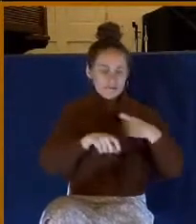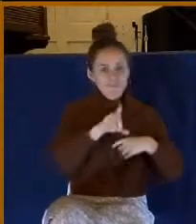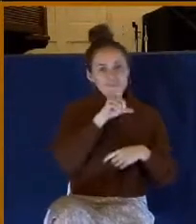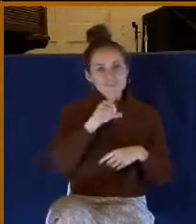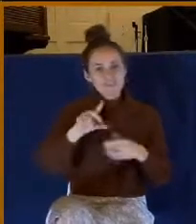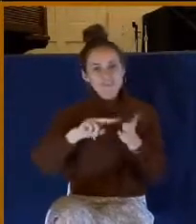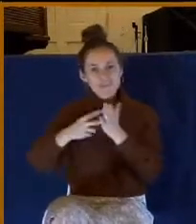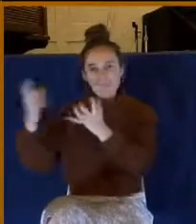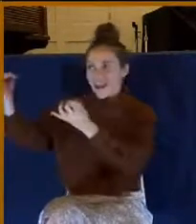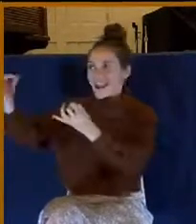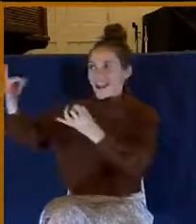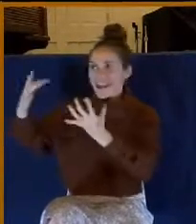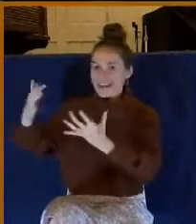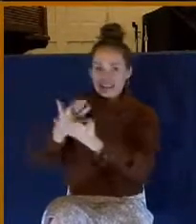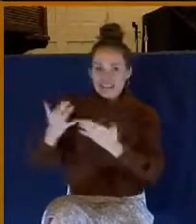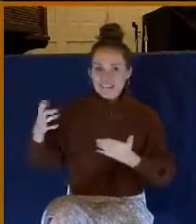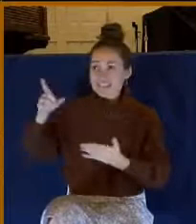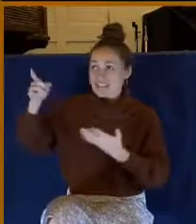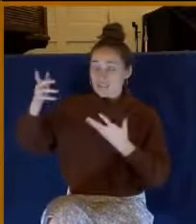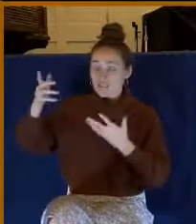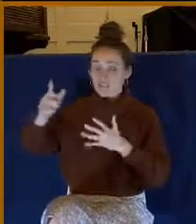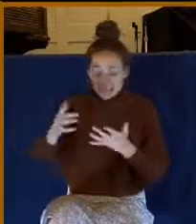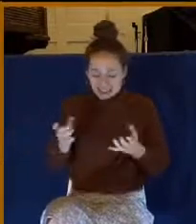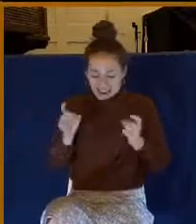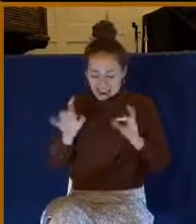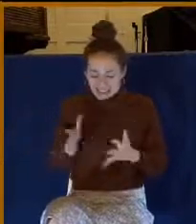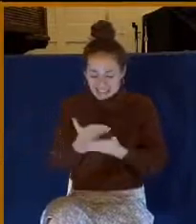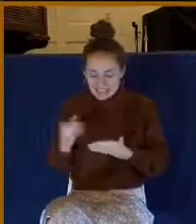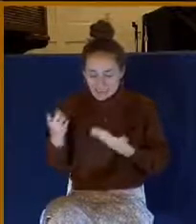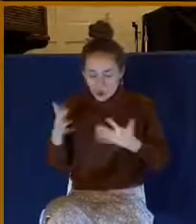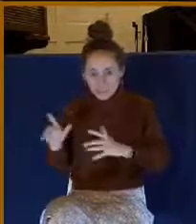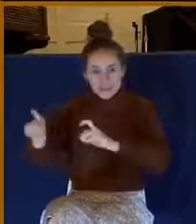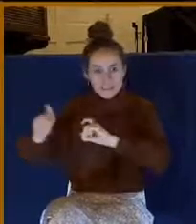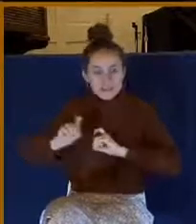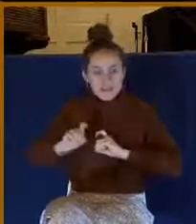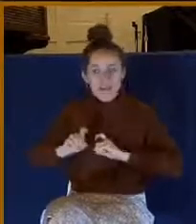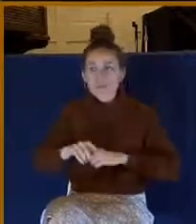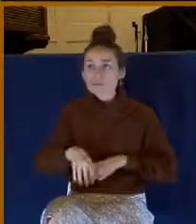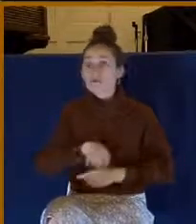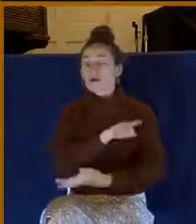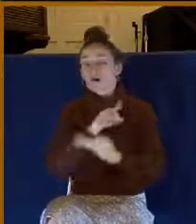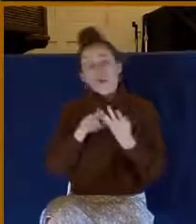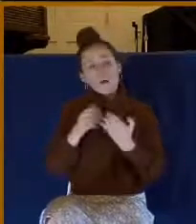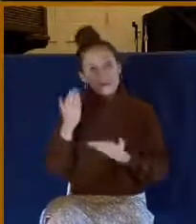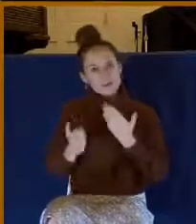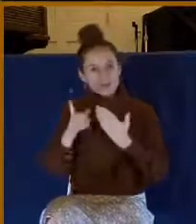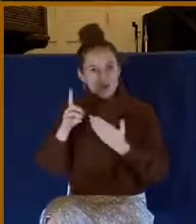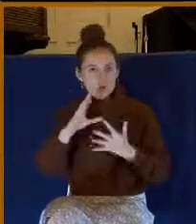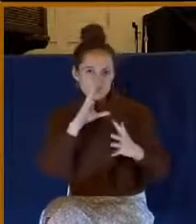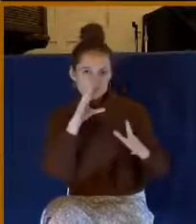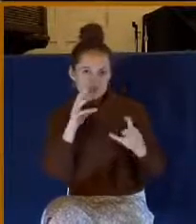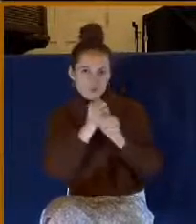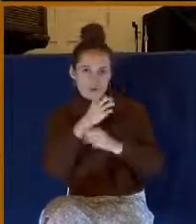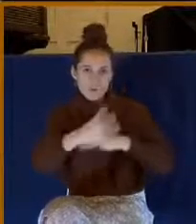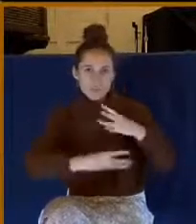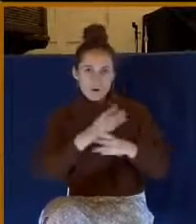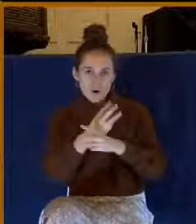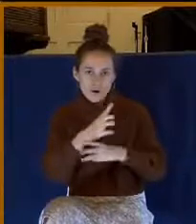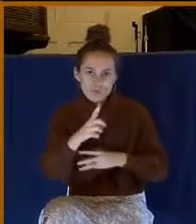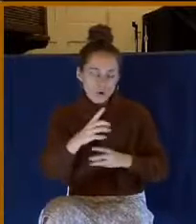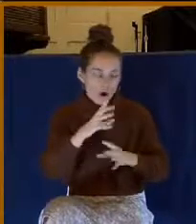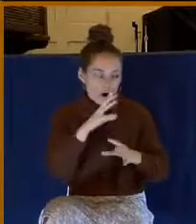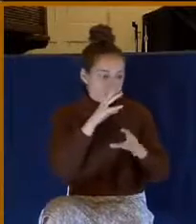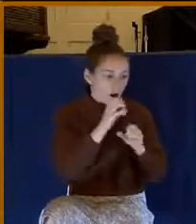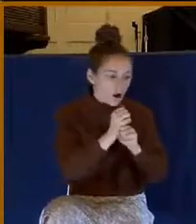gifts that God has already given us. Or maybe it's just plain worldliness. I mean, if you're into pleasure and you're into possessions and